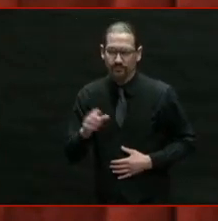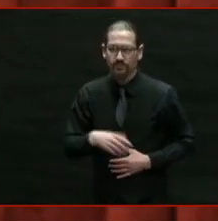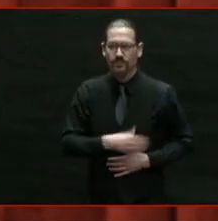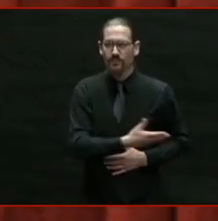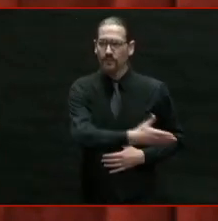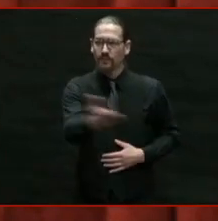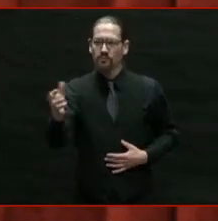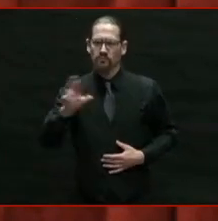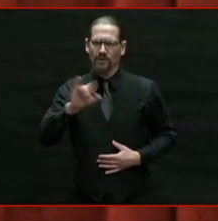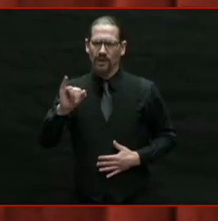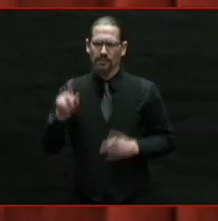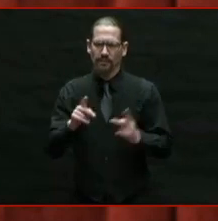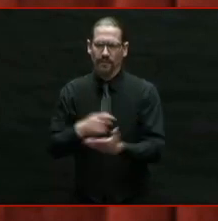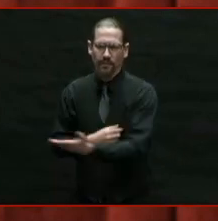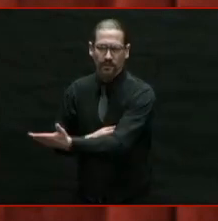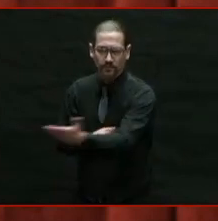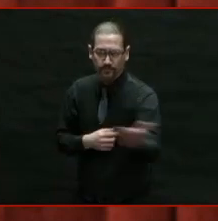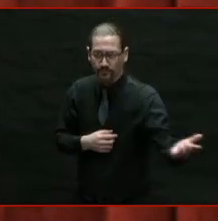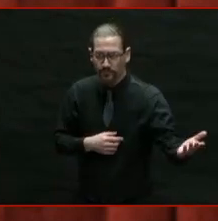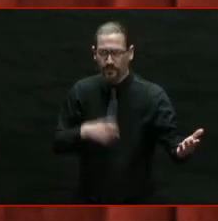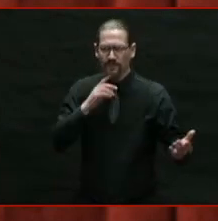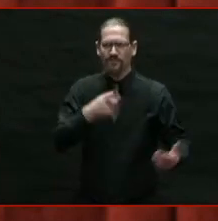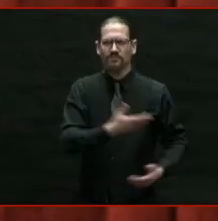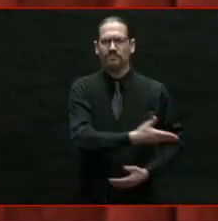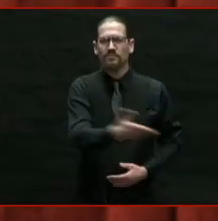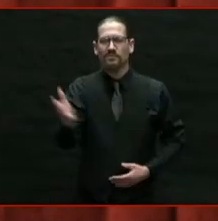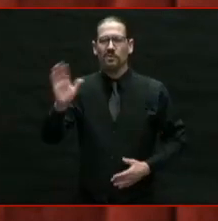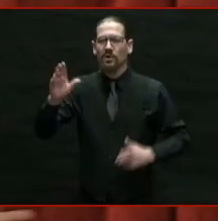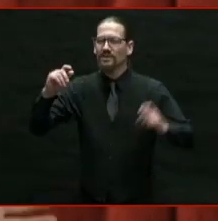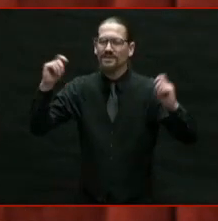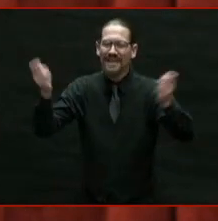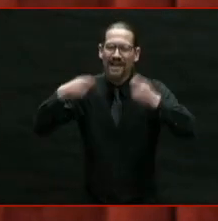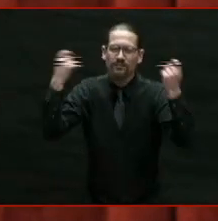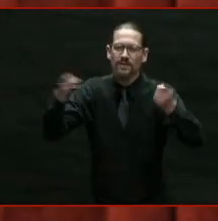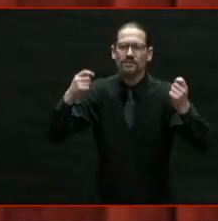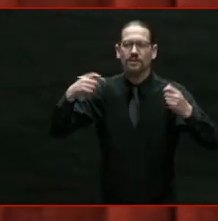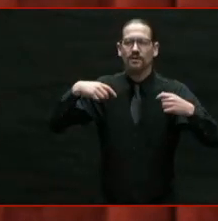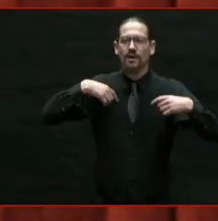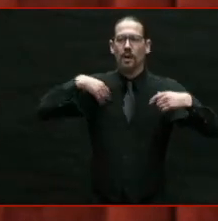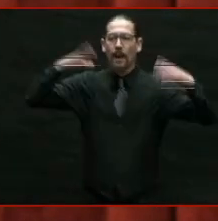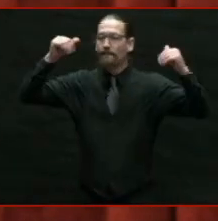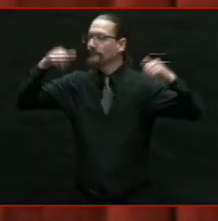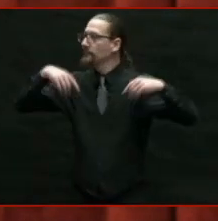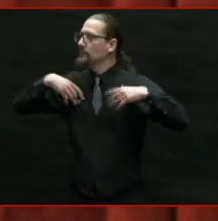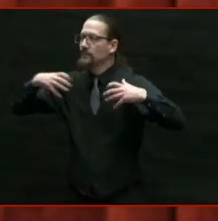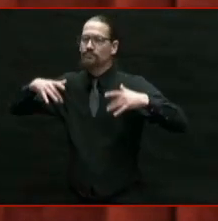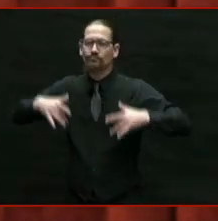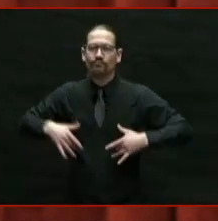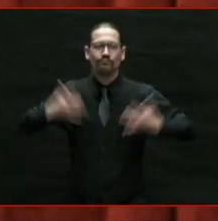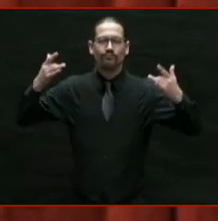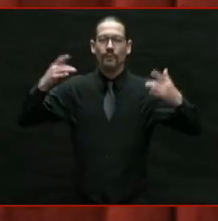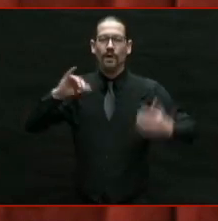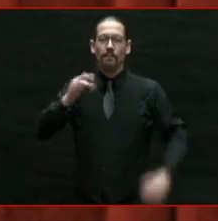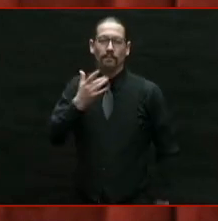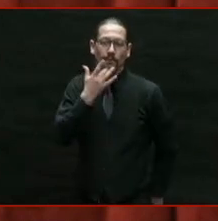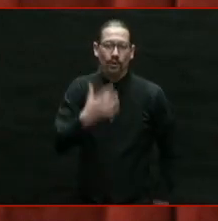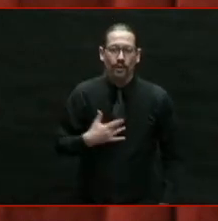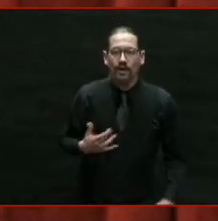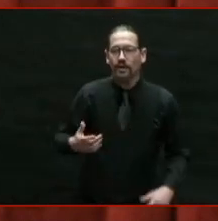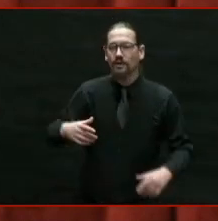a celebration, miss a milestone, delay your travel, be away from your family,